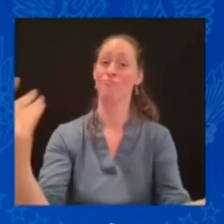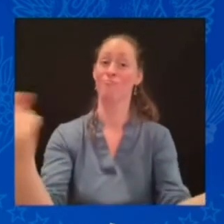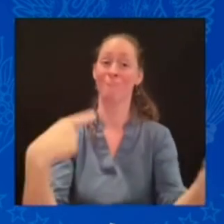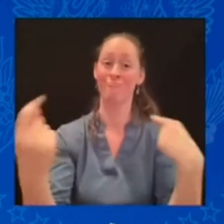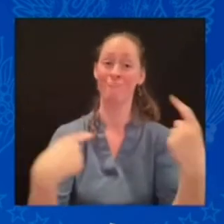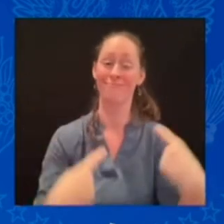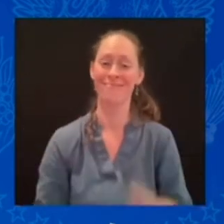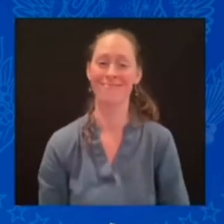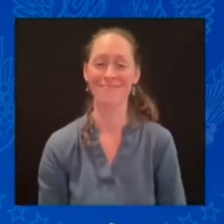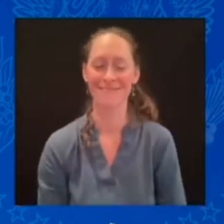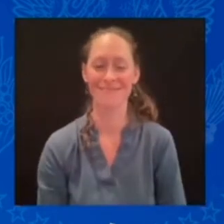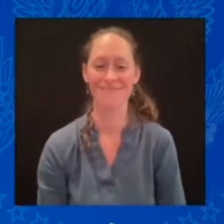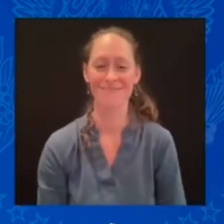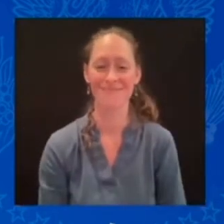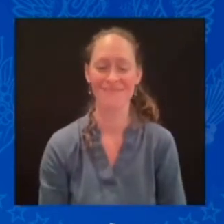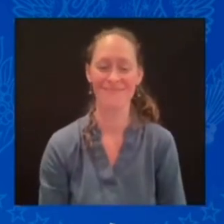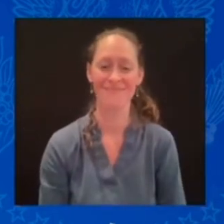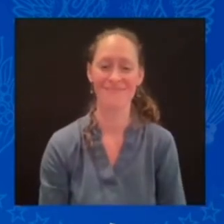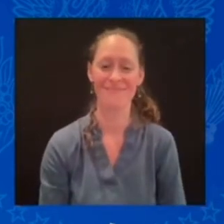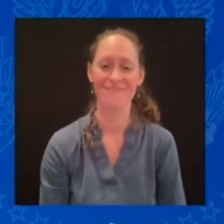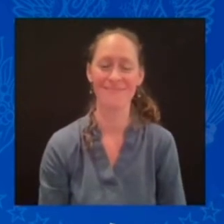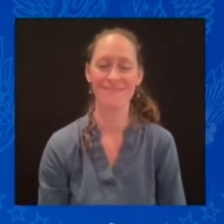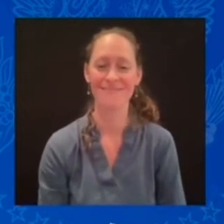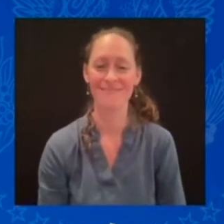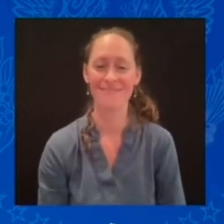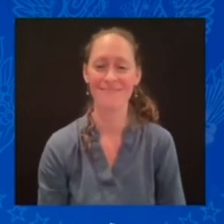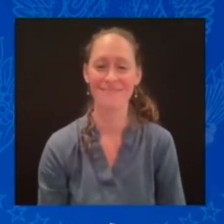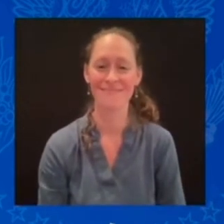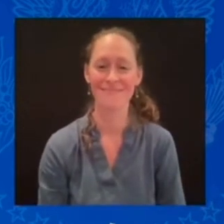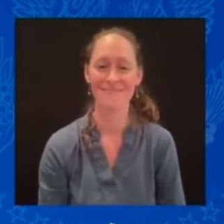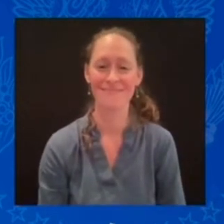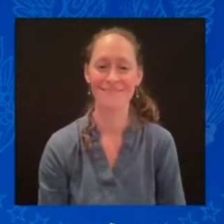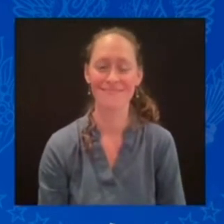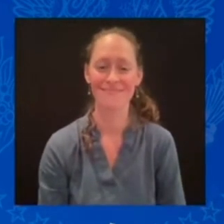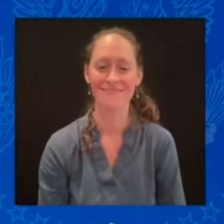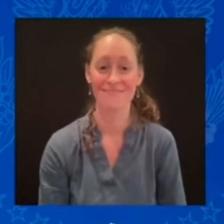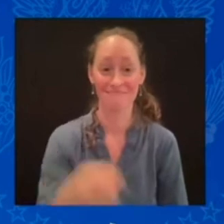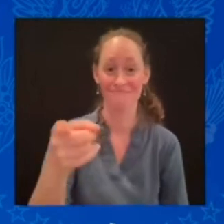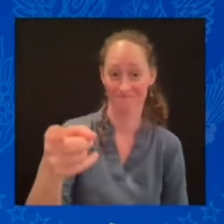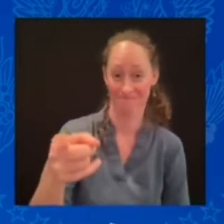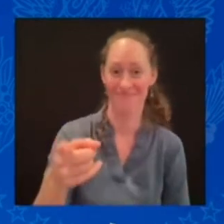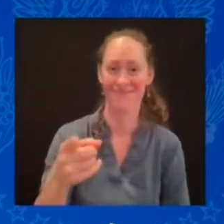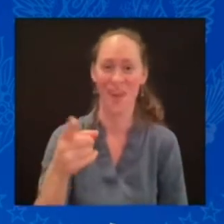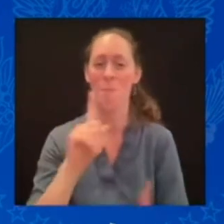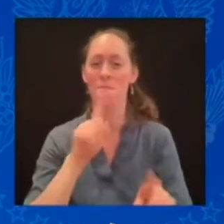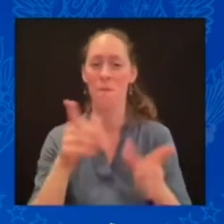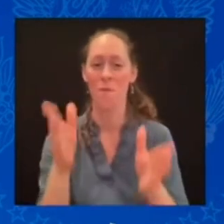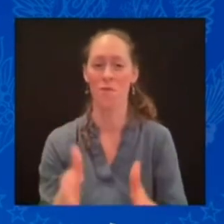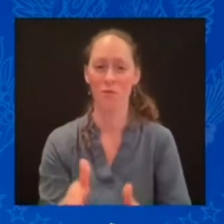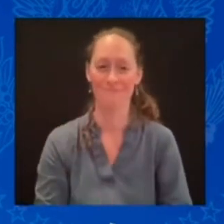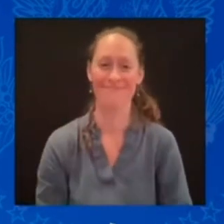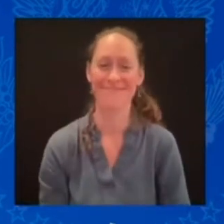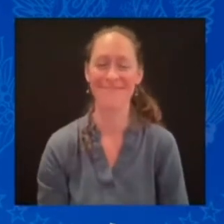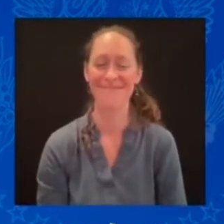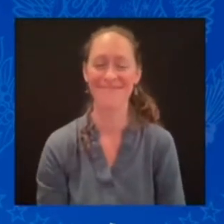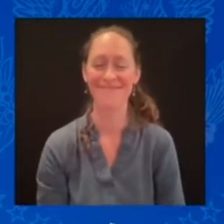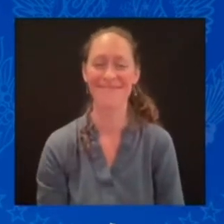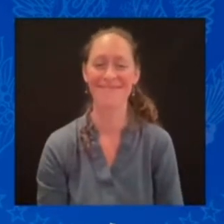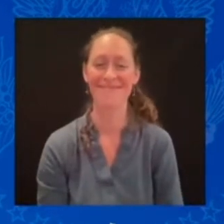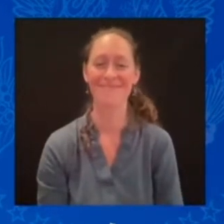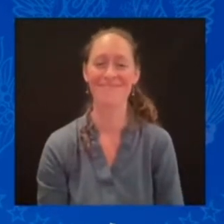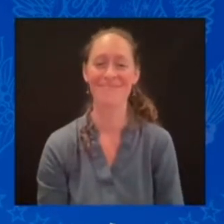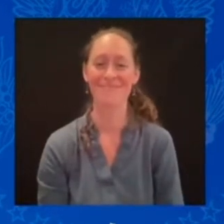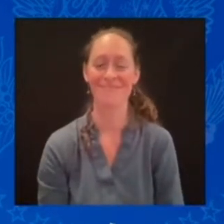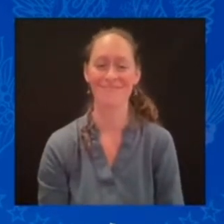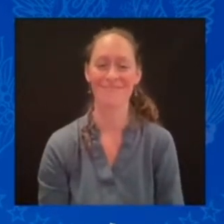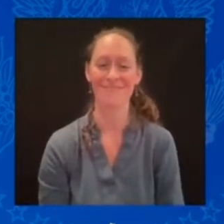Ida Tikka? Yle. The Finnish Public Broadcasting Service. My question is for Mr. President